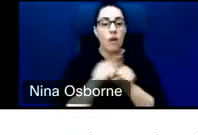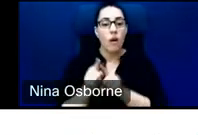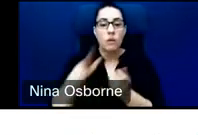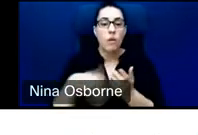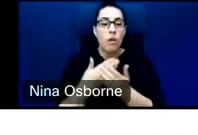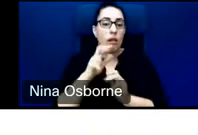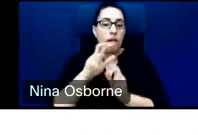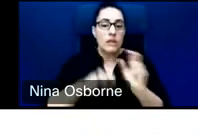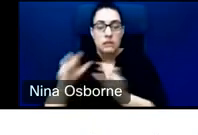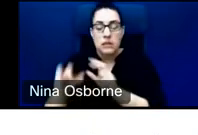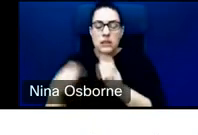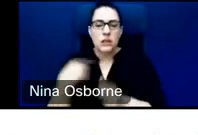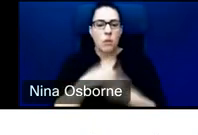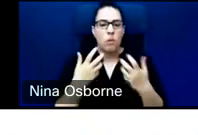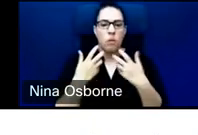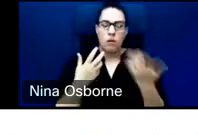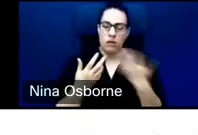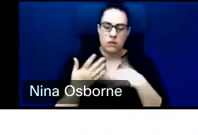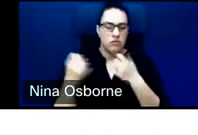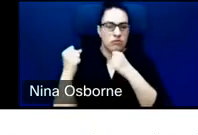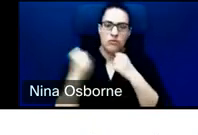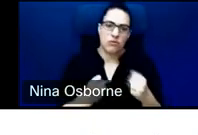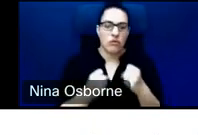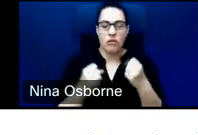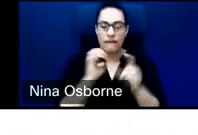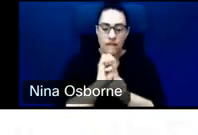strong environmental and social standards. Next slide.